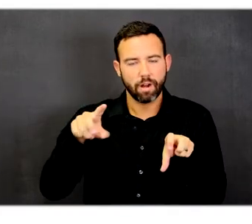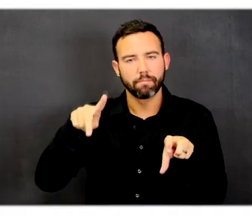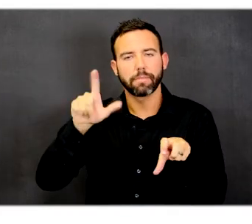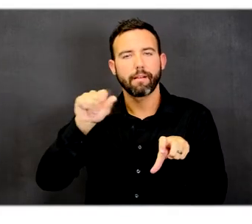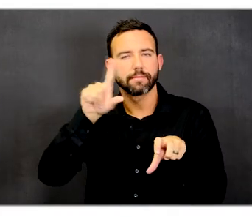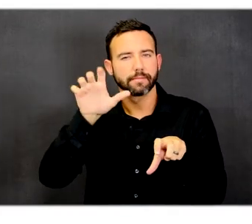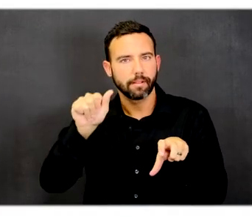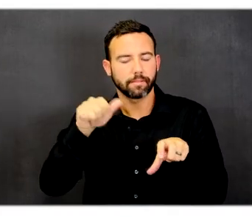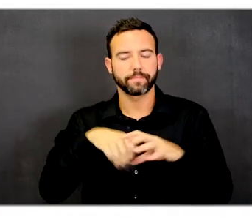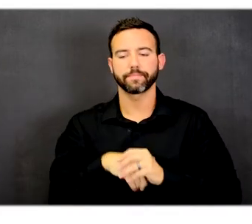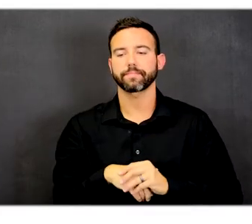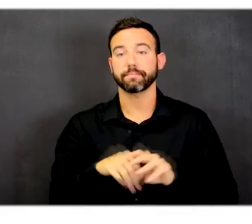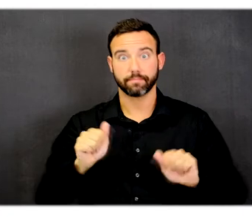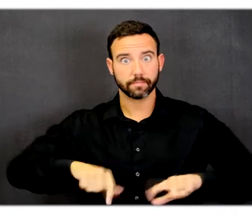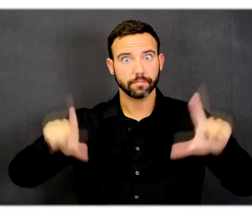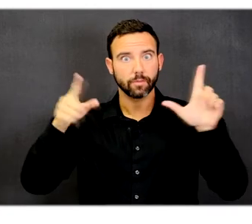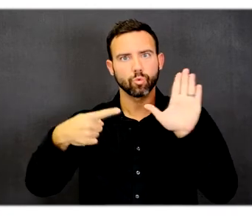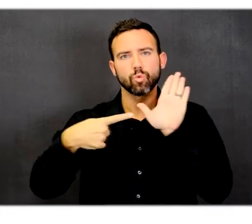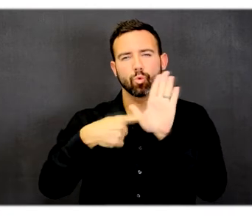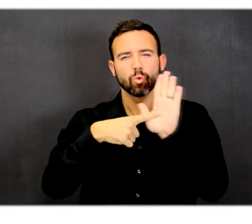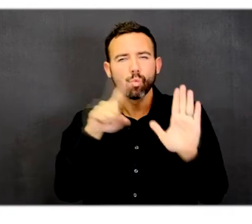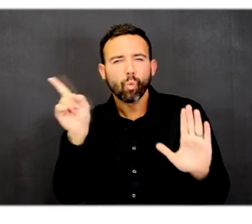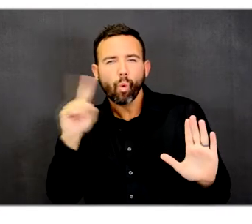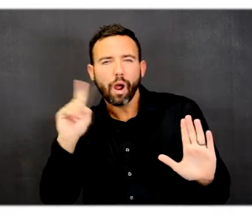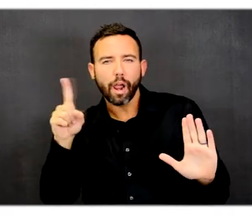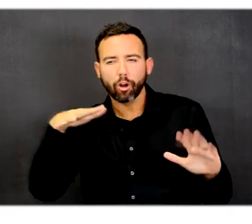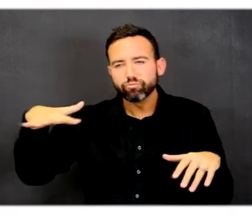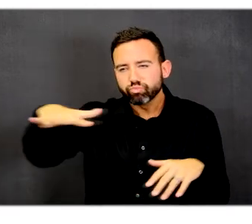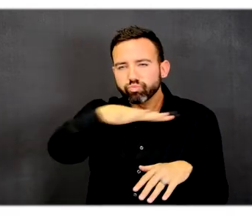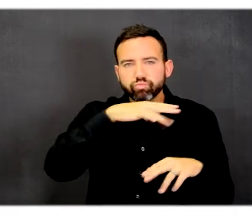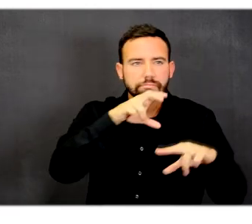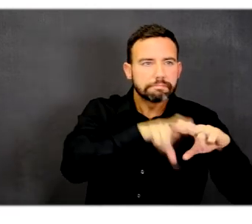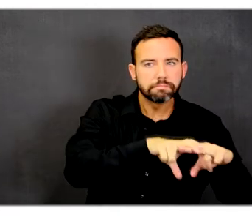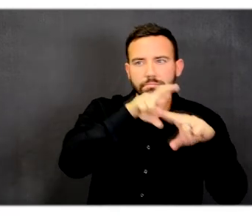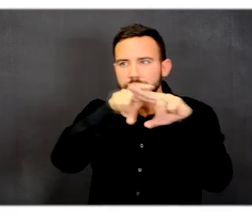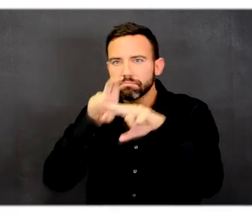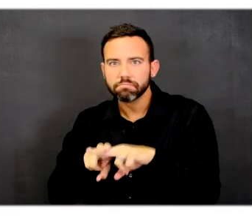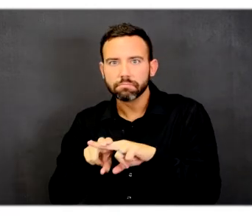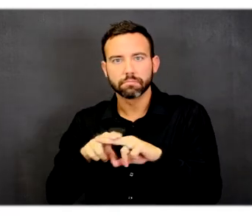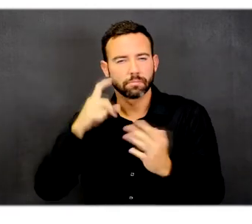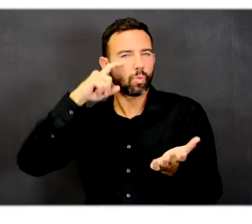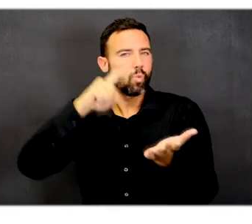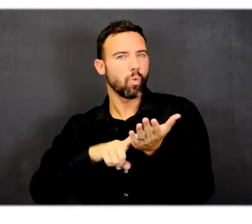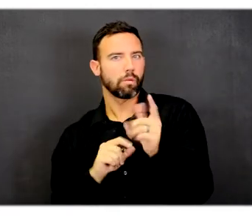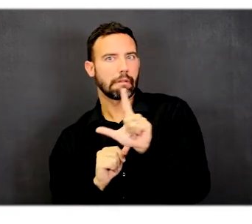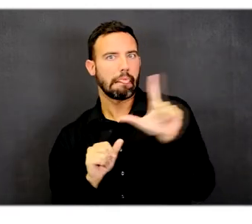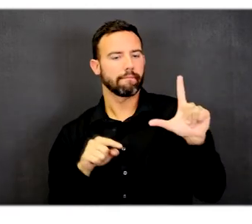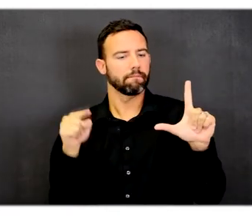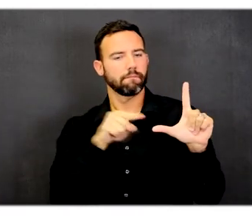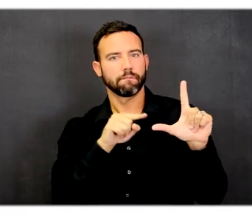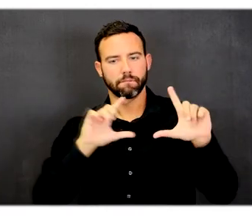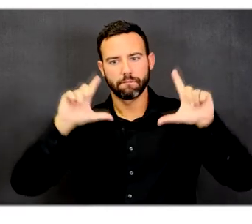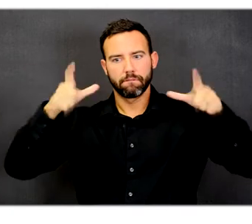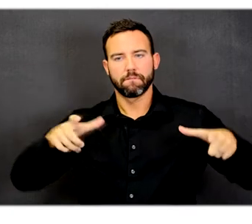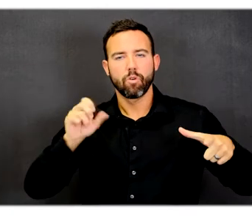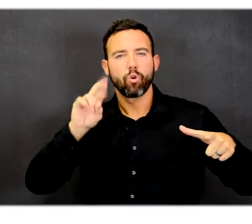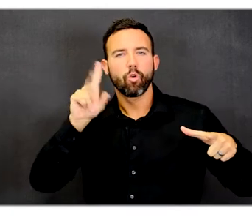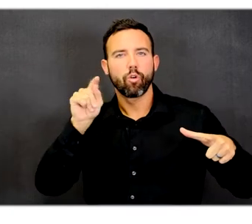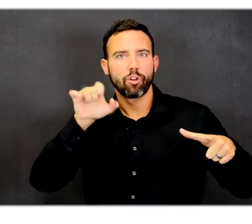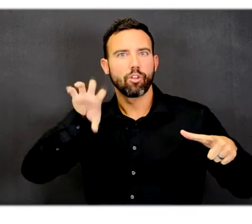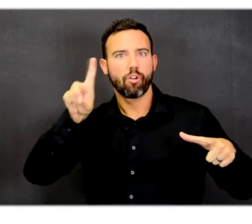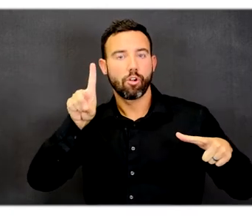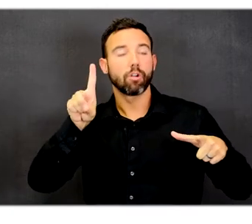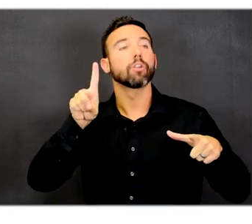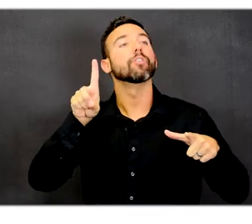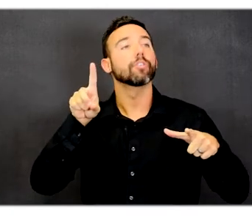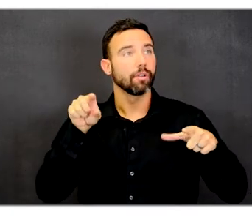next slide shows seating areas along the plaza. On the left side there is a courtyard area between the parking garage